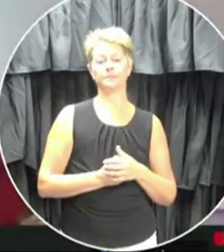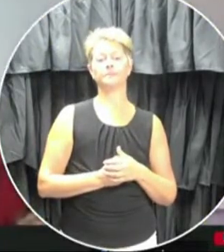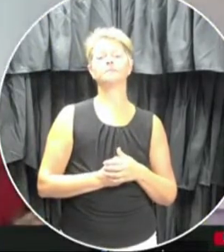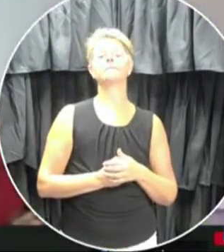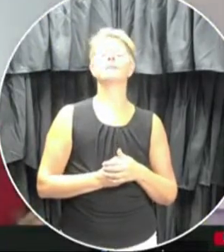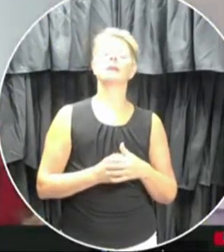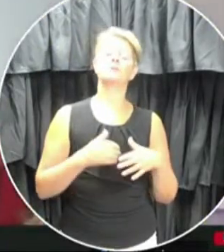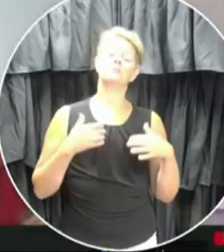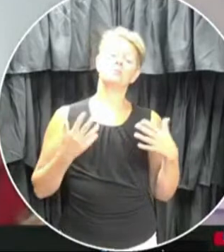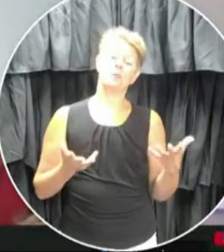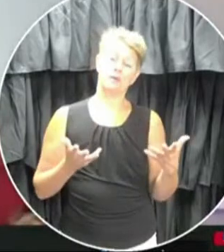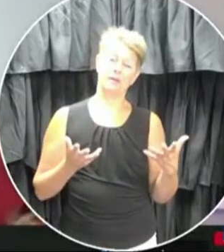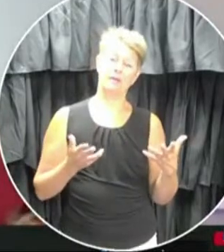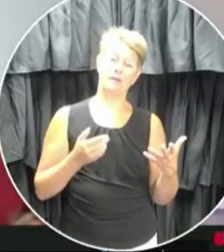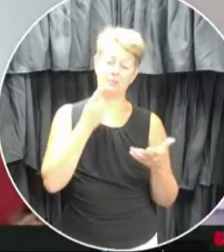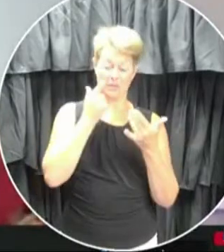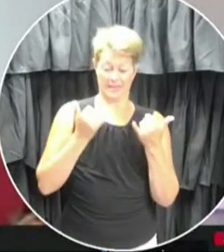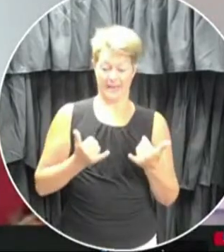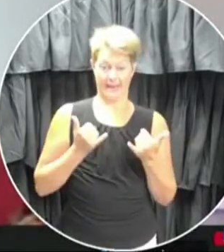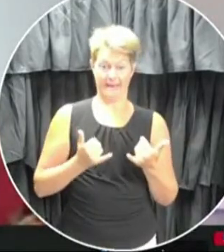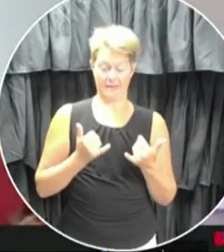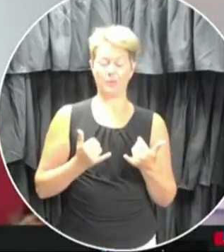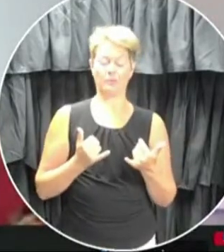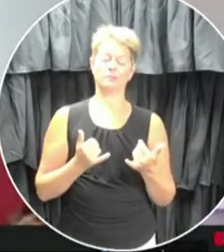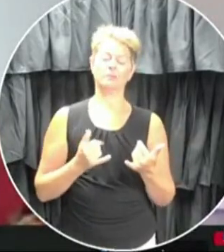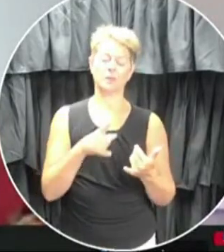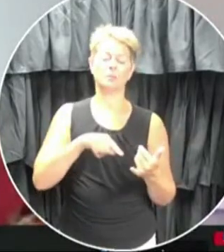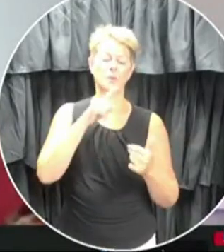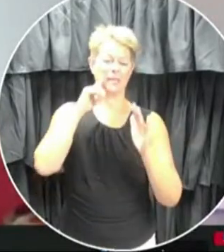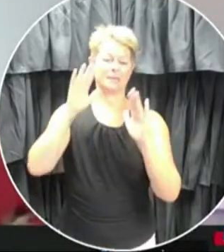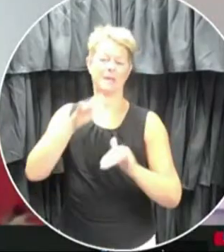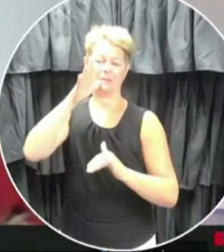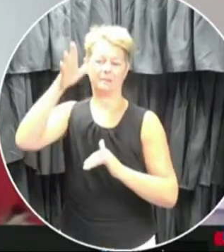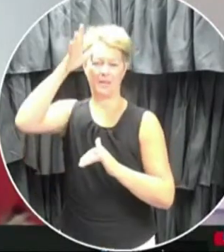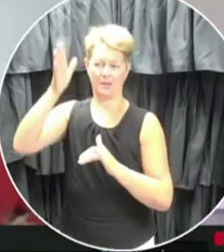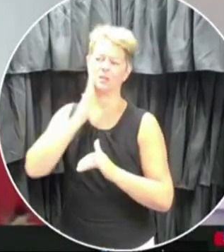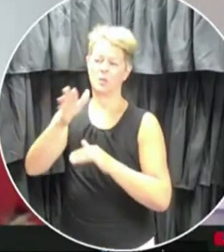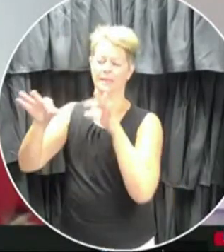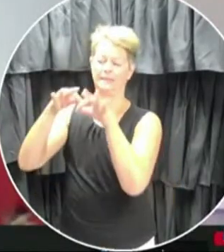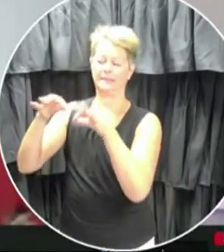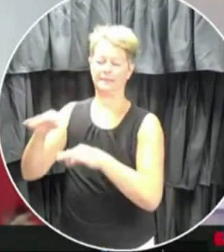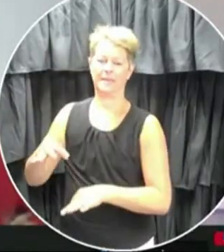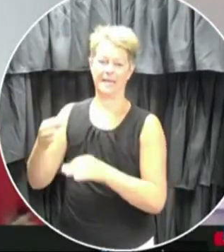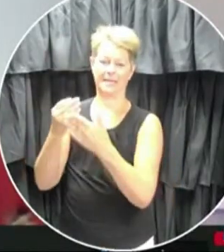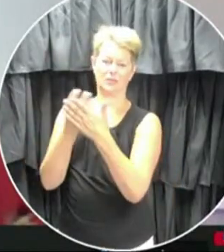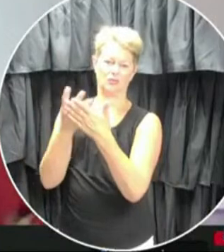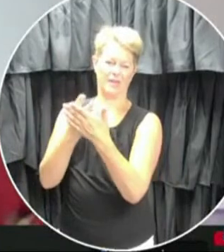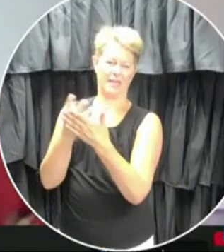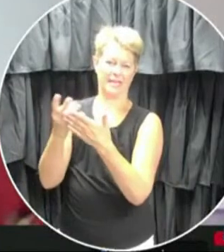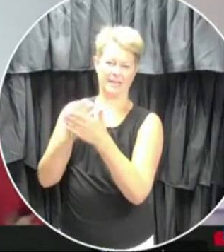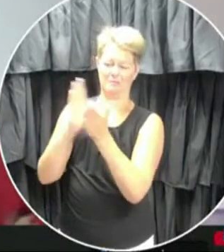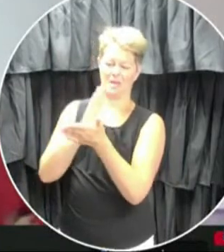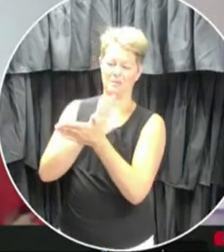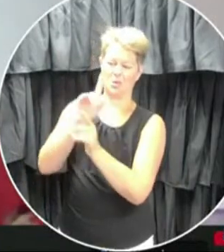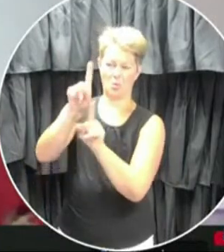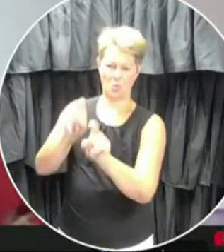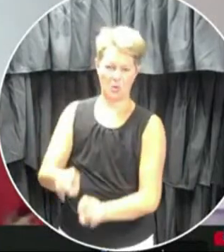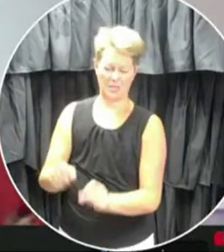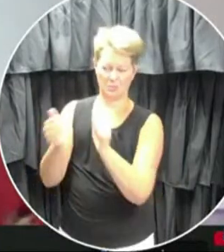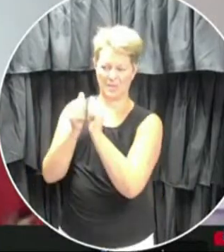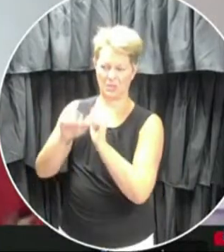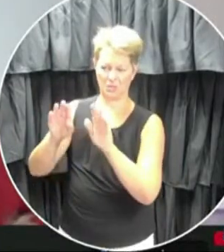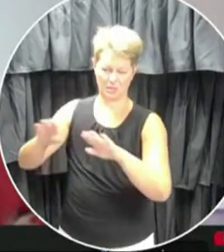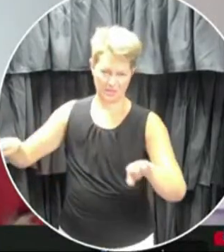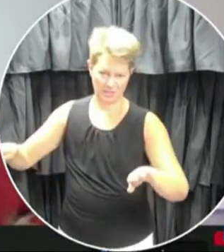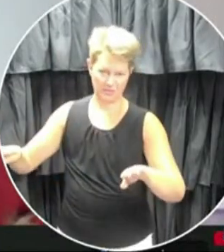You know, at this point, it would be the expectation that parents would go through this screening tool on a daily basis, and